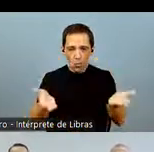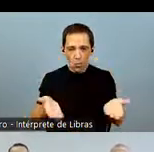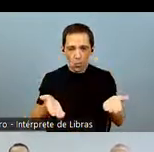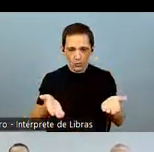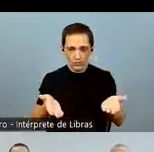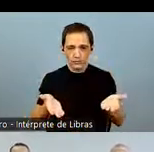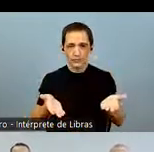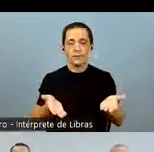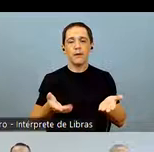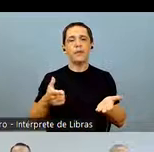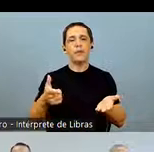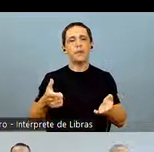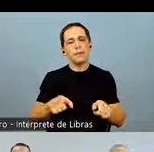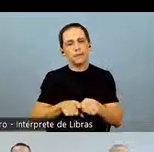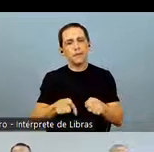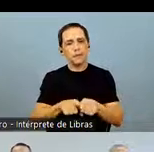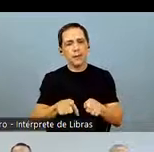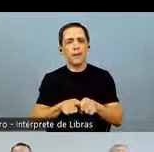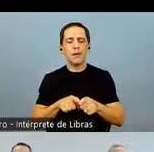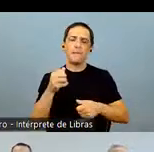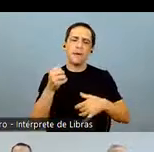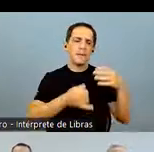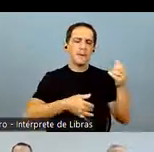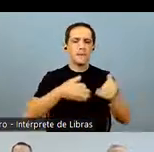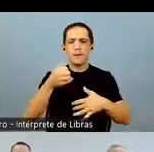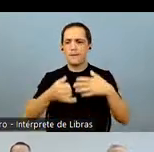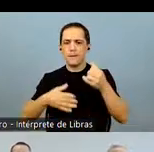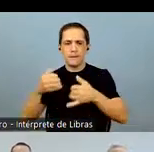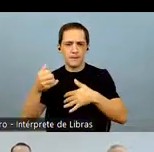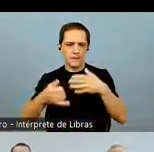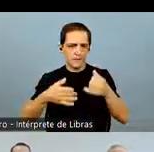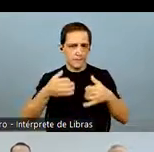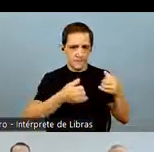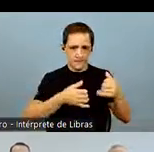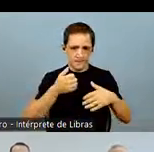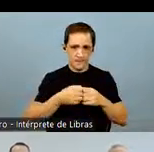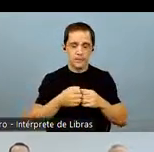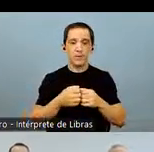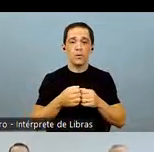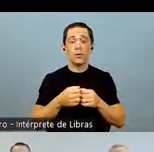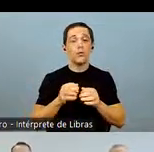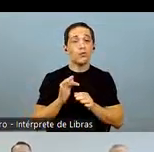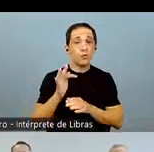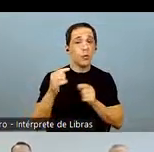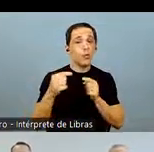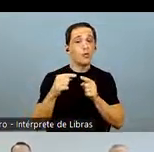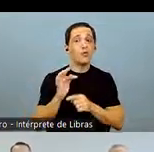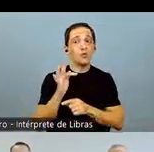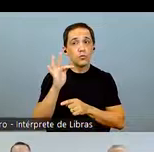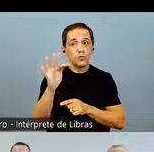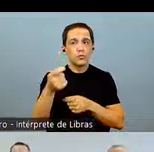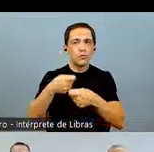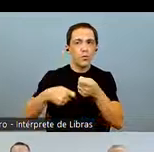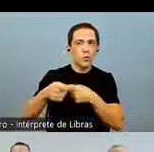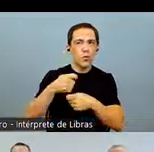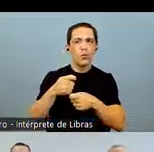information contained in the presentation and any statements that may be made during the conference relative to